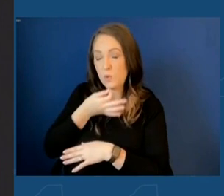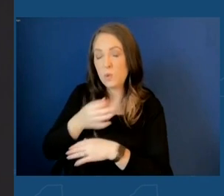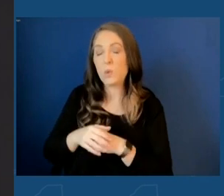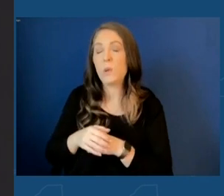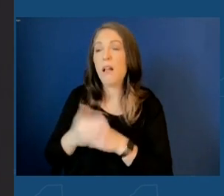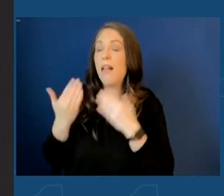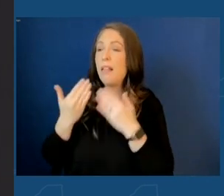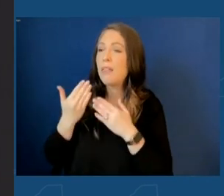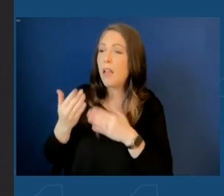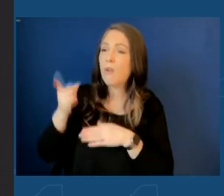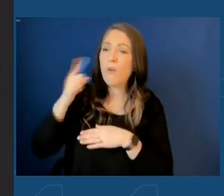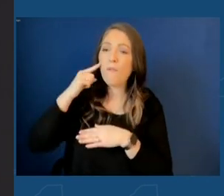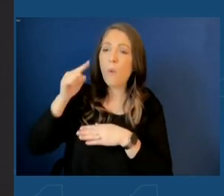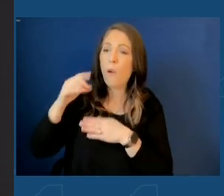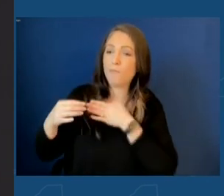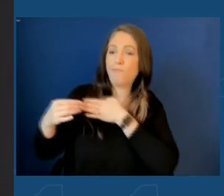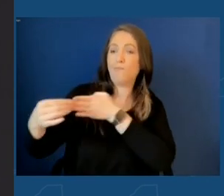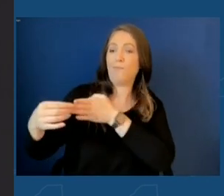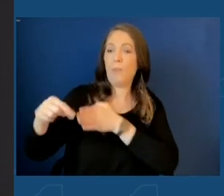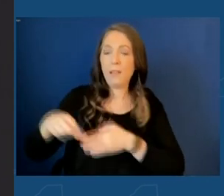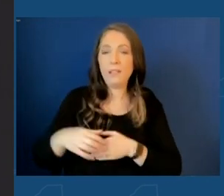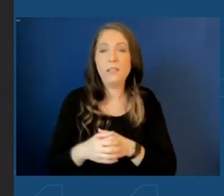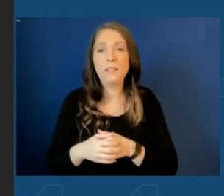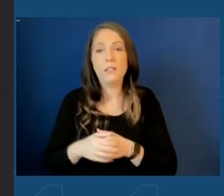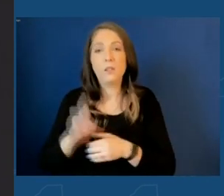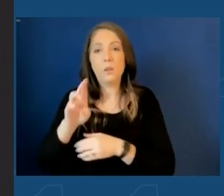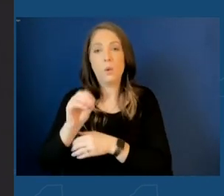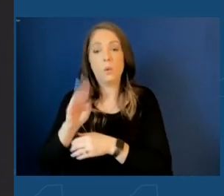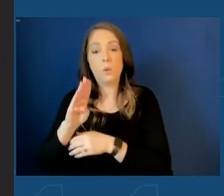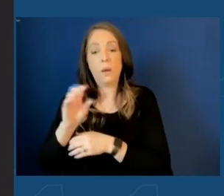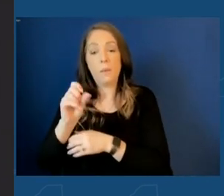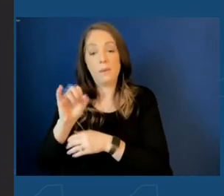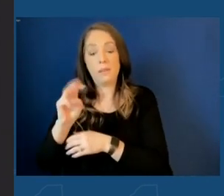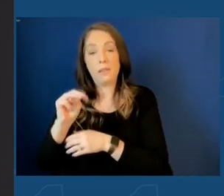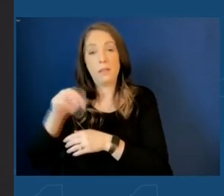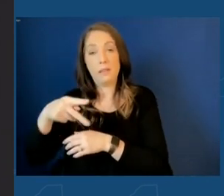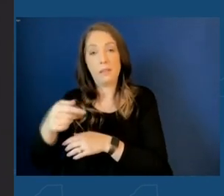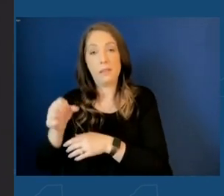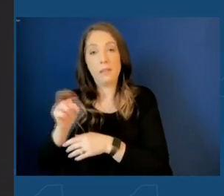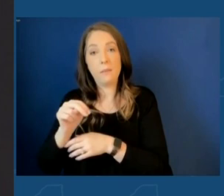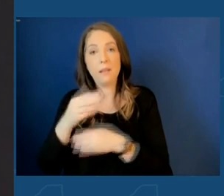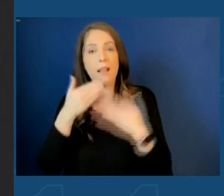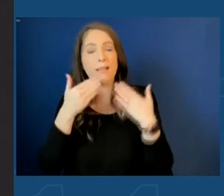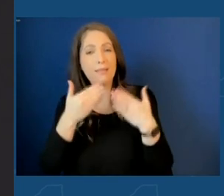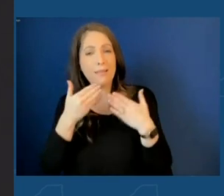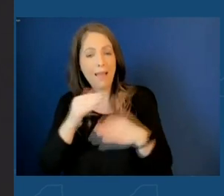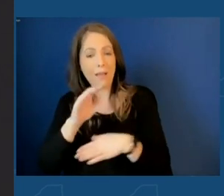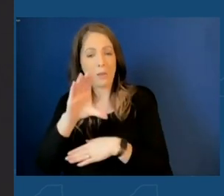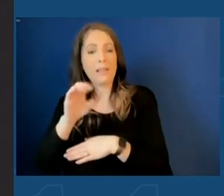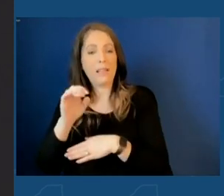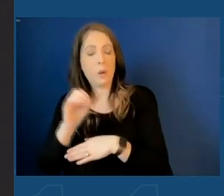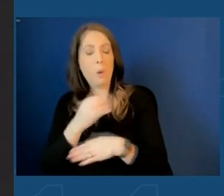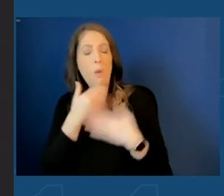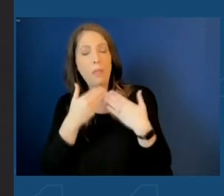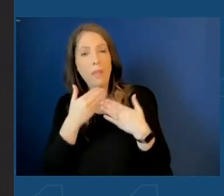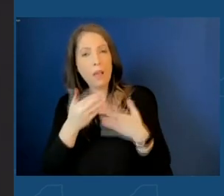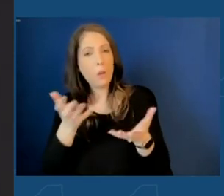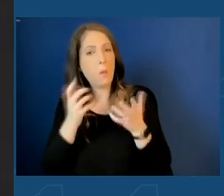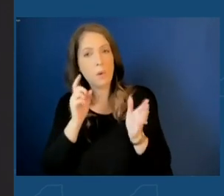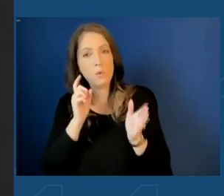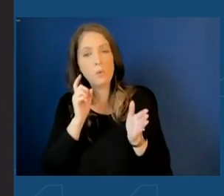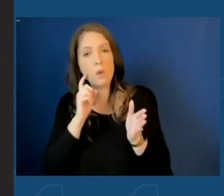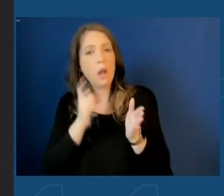helping spearhead this initiative. And Rob Simpson, the president of Center State's CEO. I also do want to acknowledge